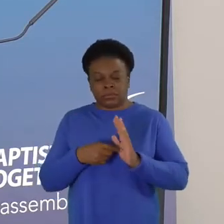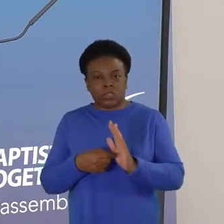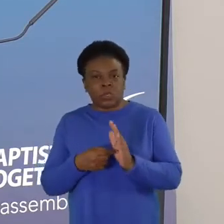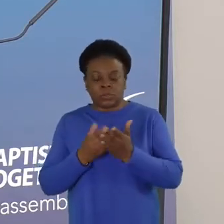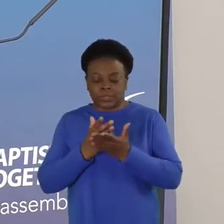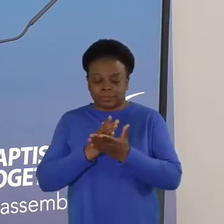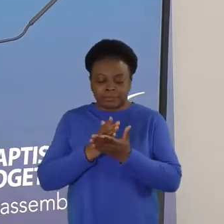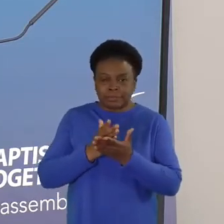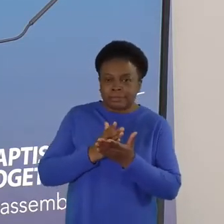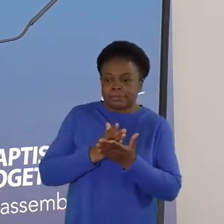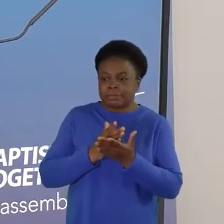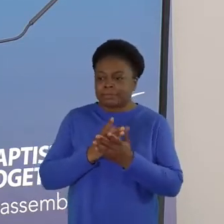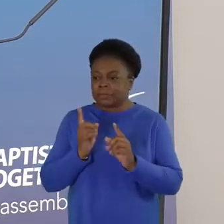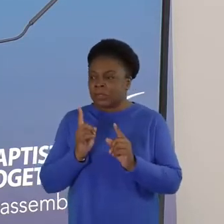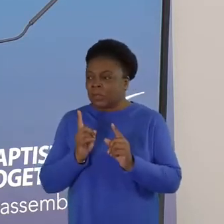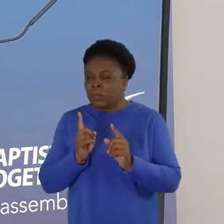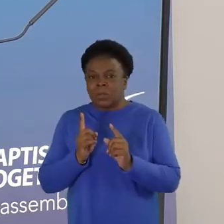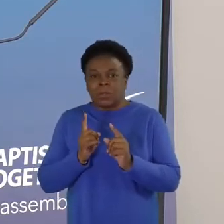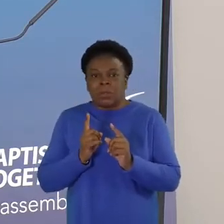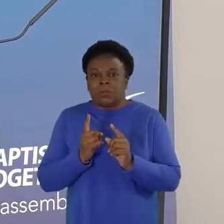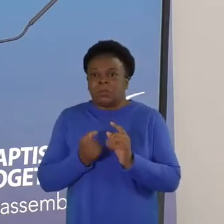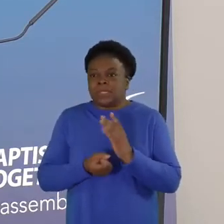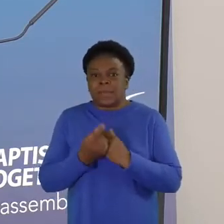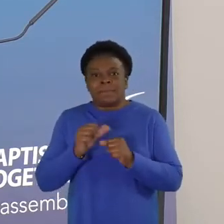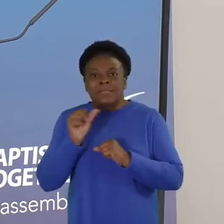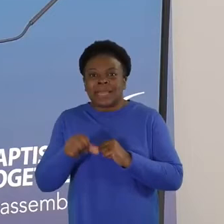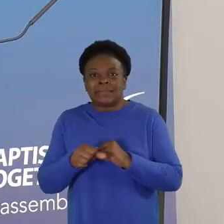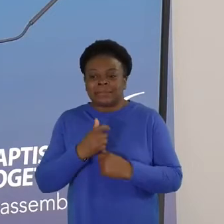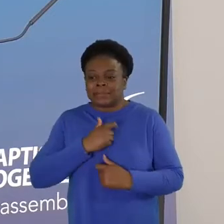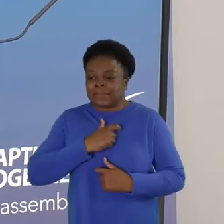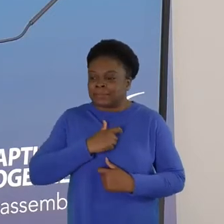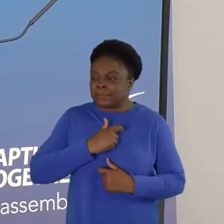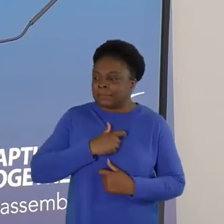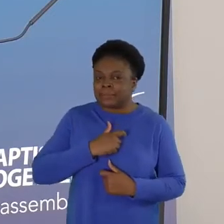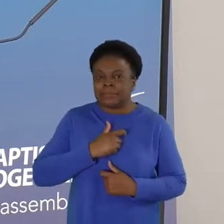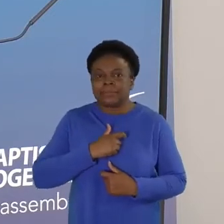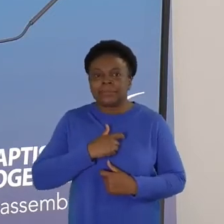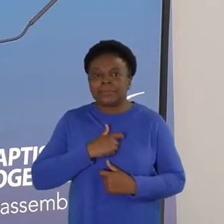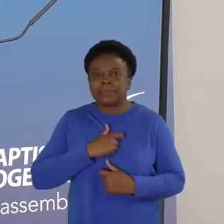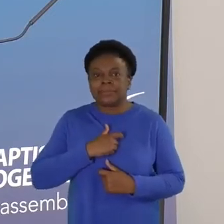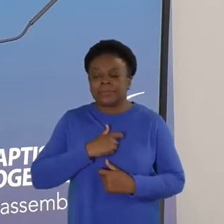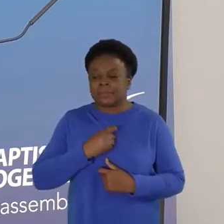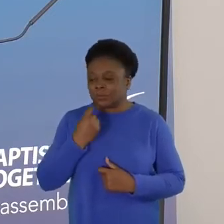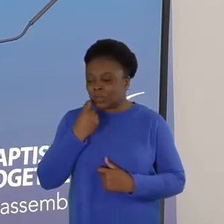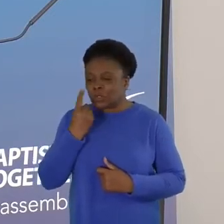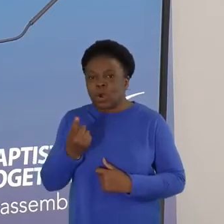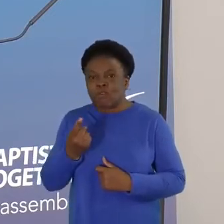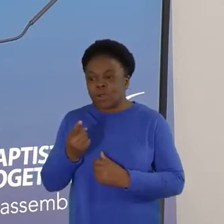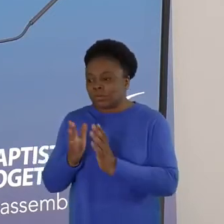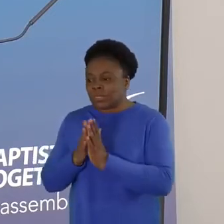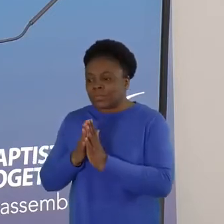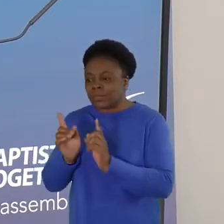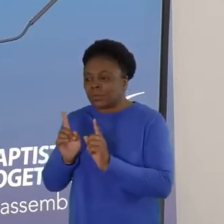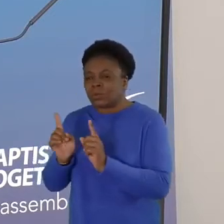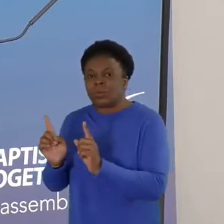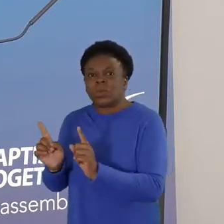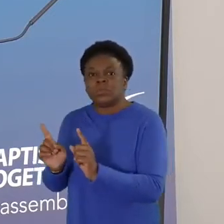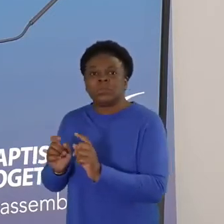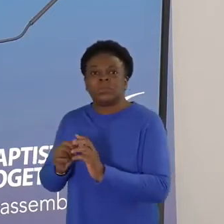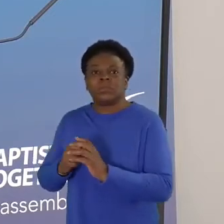of waiting to see what would happen next, to discover what tomorrow had in store.